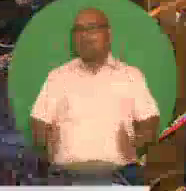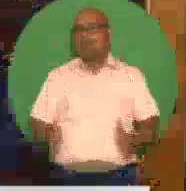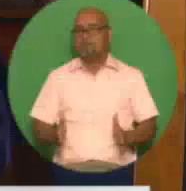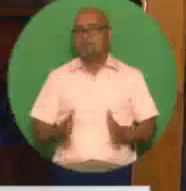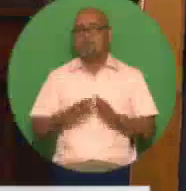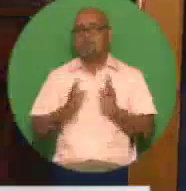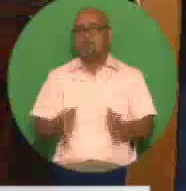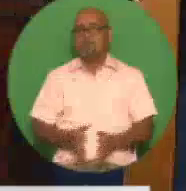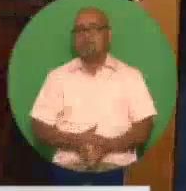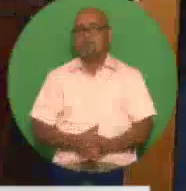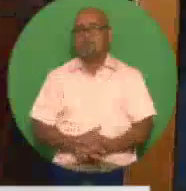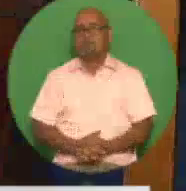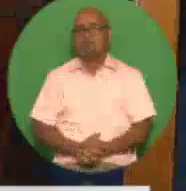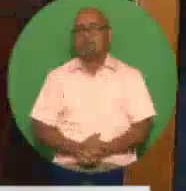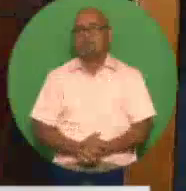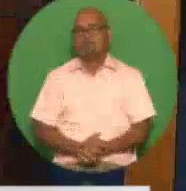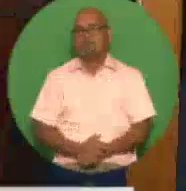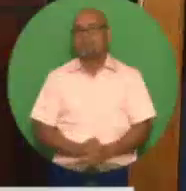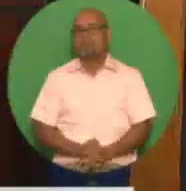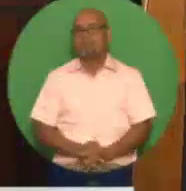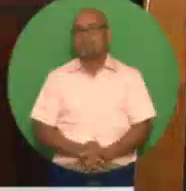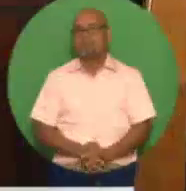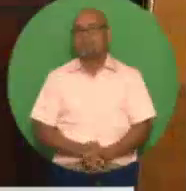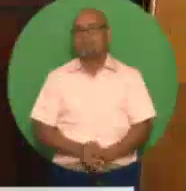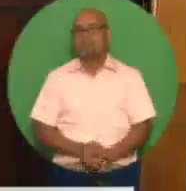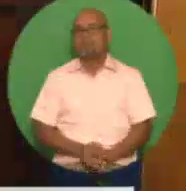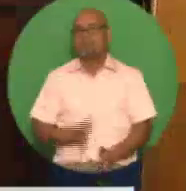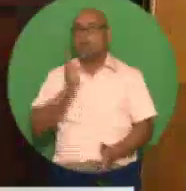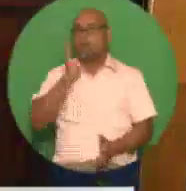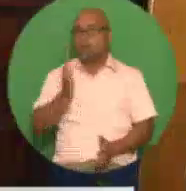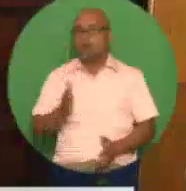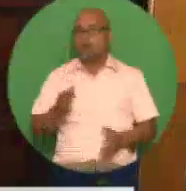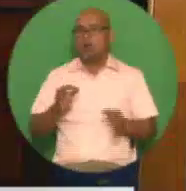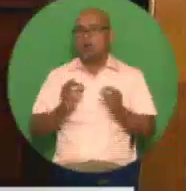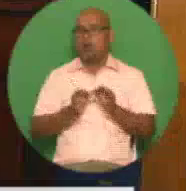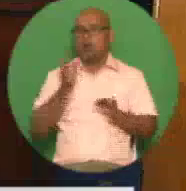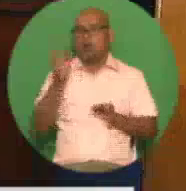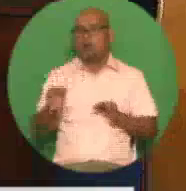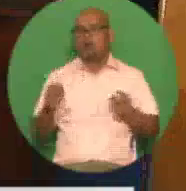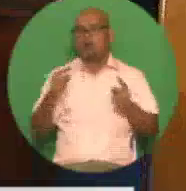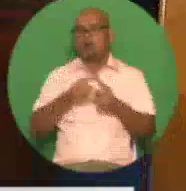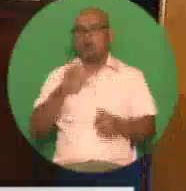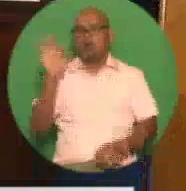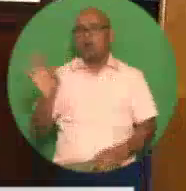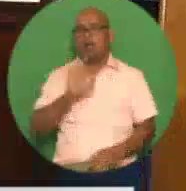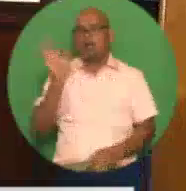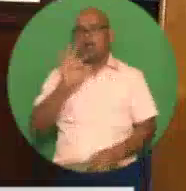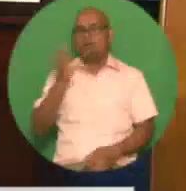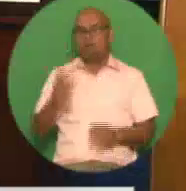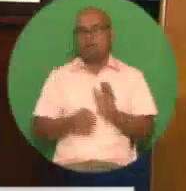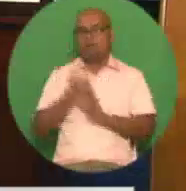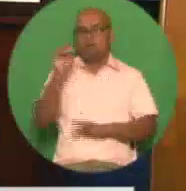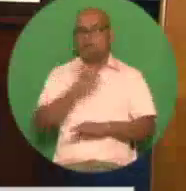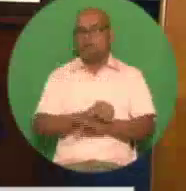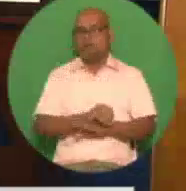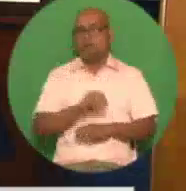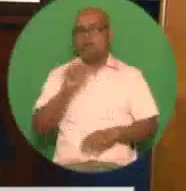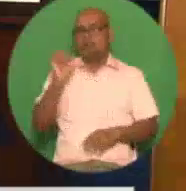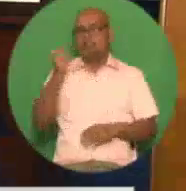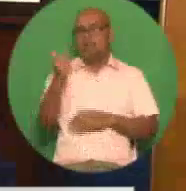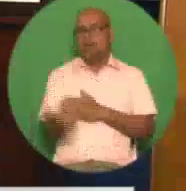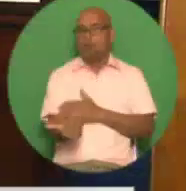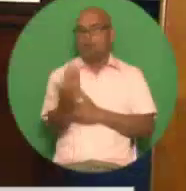speaker madam speaker i beg to move with this house to now adjourn to friday the 50th of october at 10 a.m